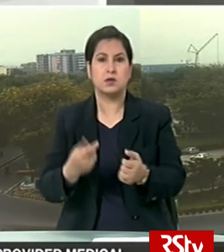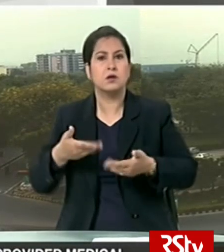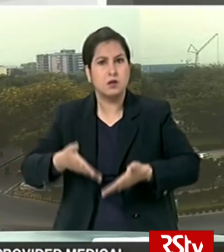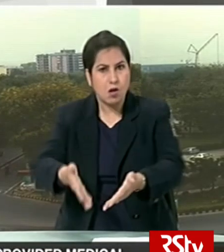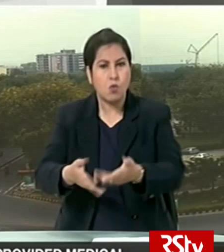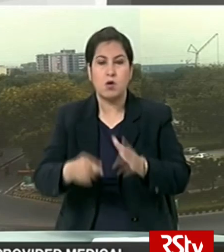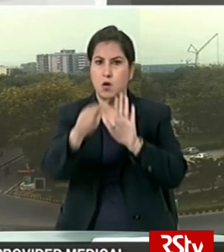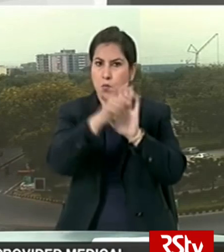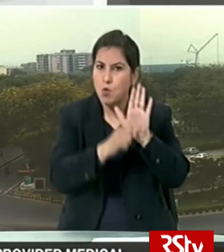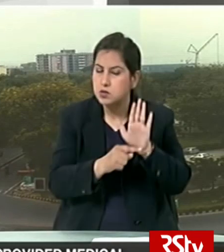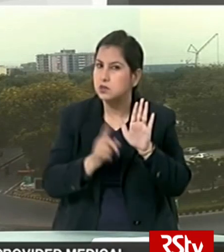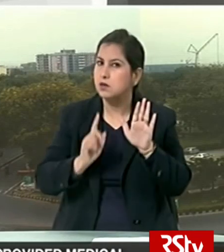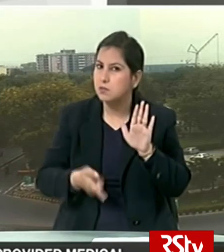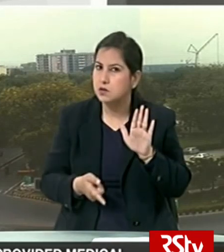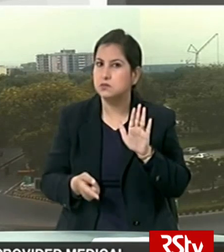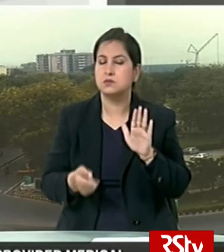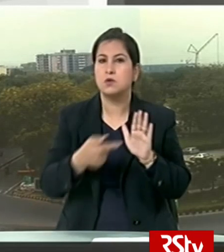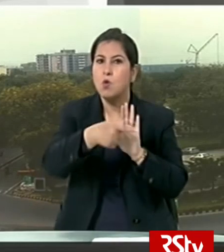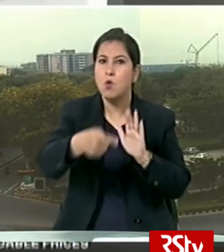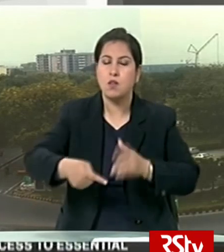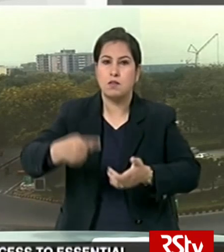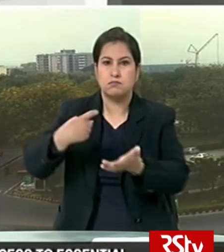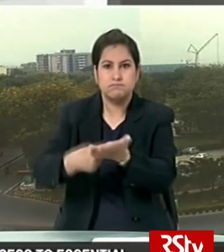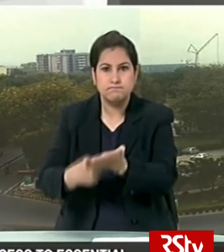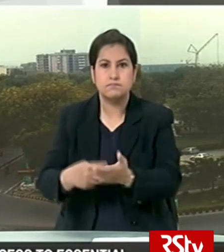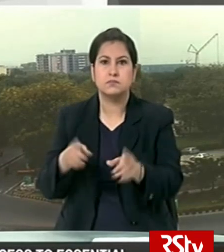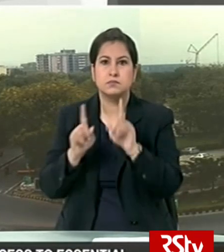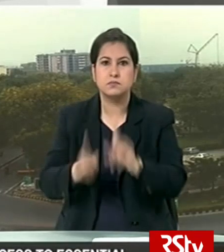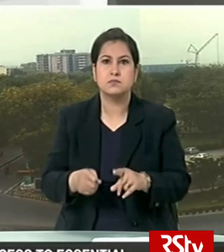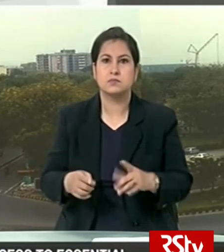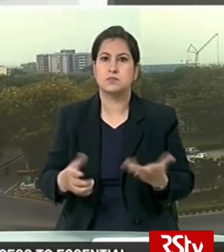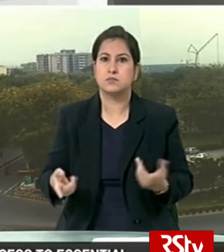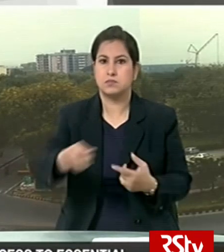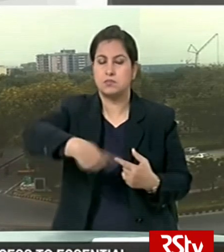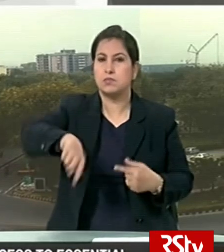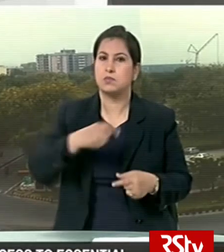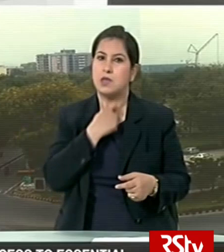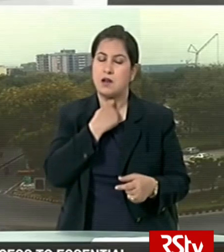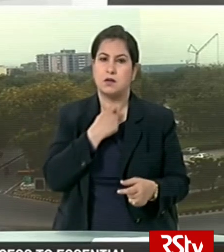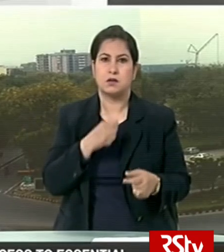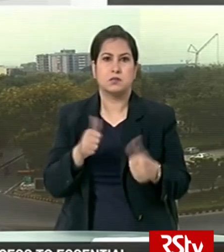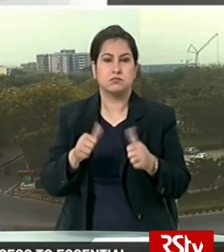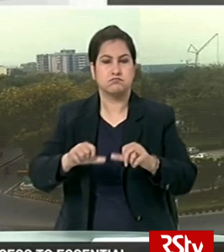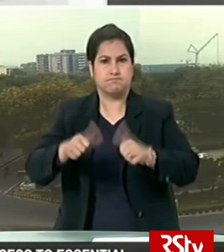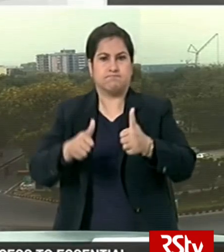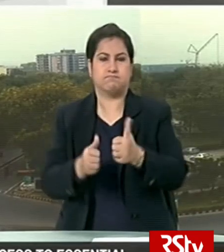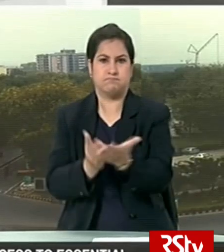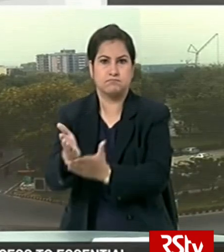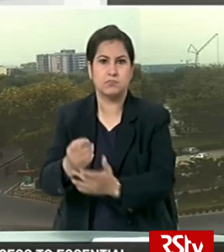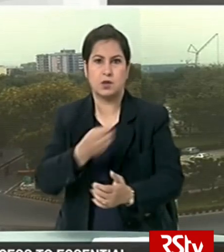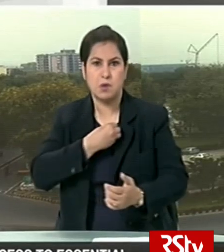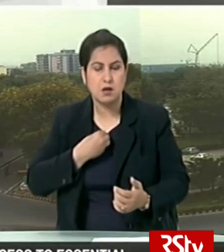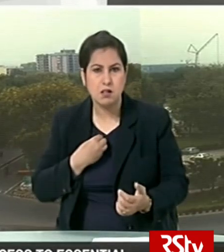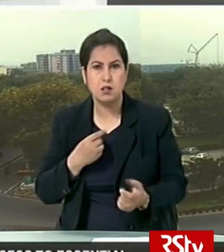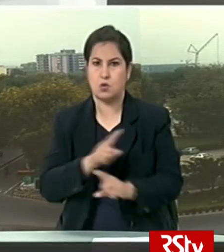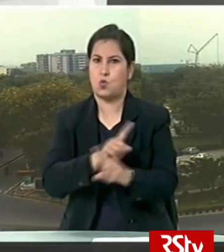doing away with the policy instrument of export restrictions is not a banisher that will guarantee access to